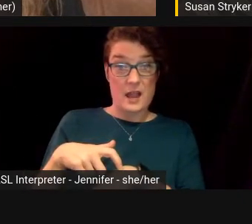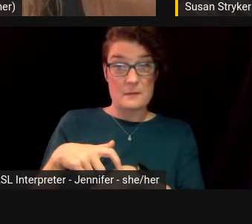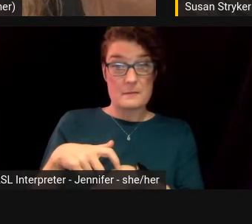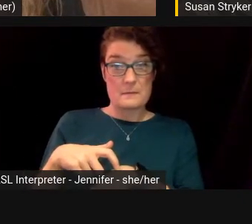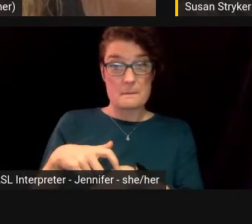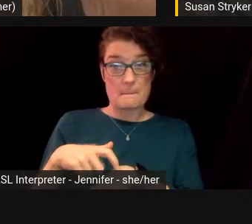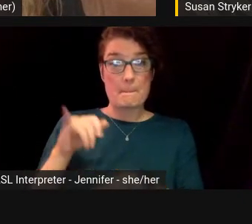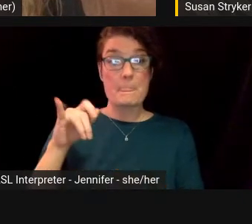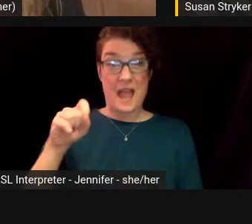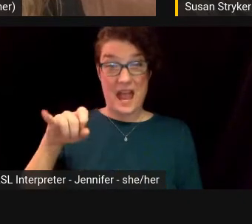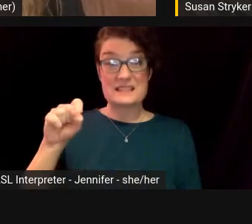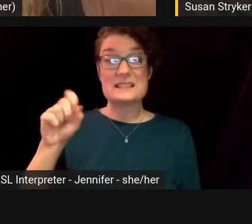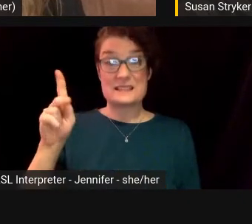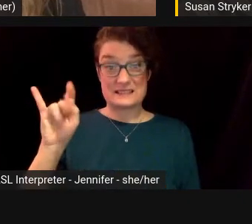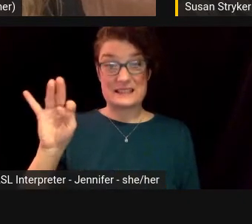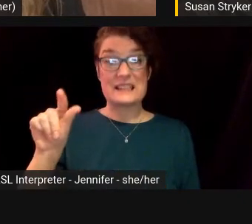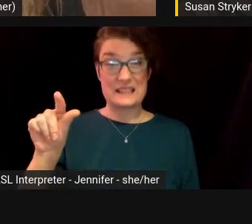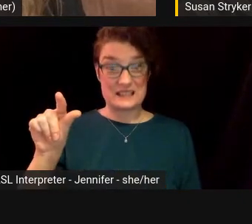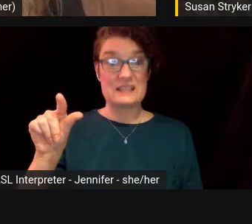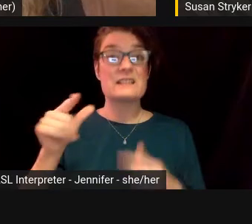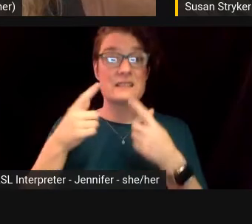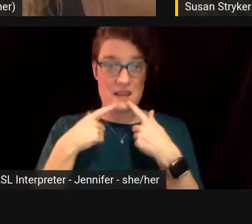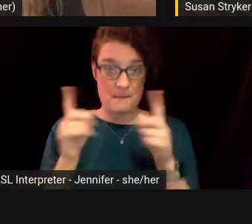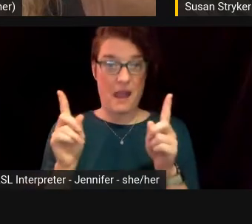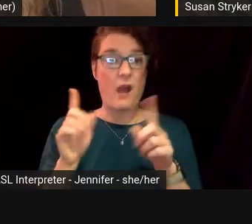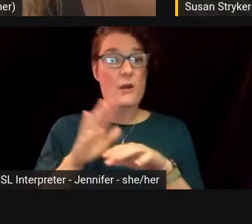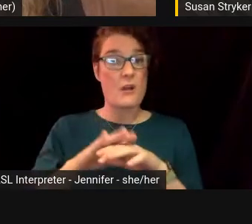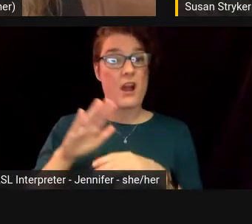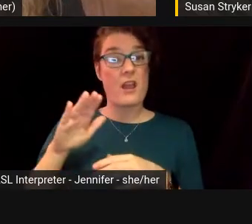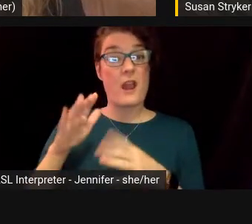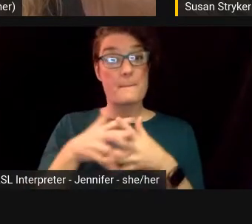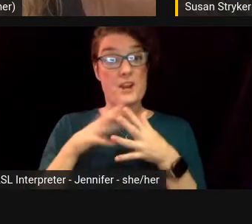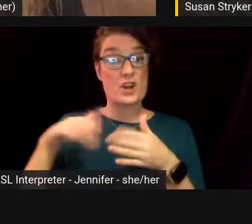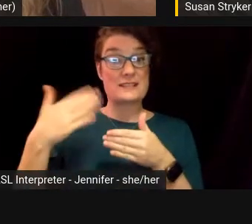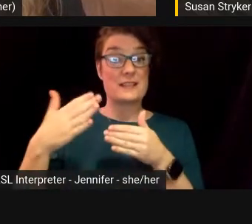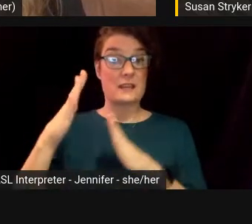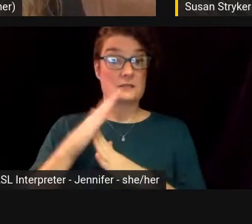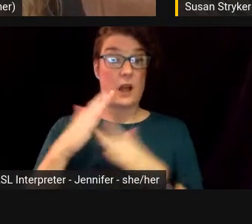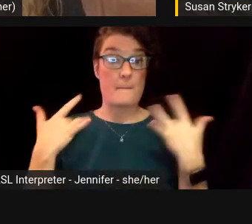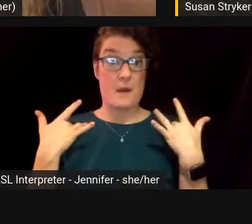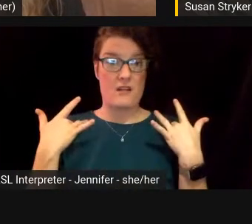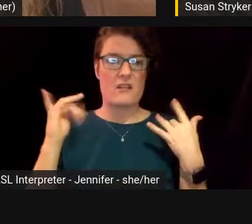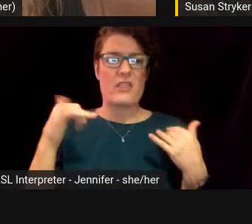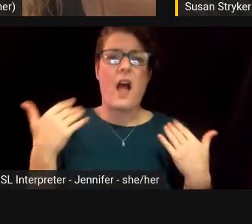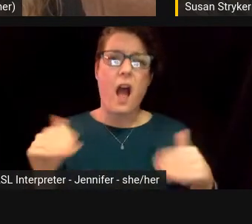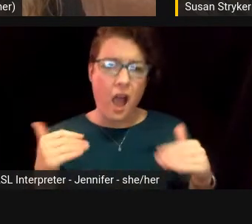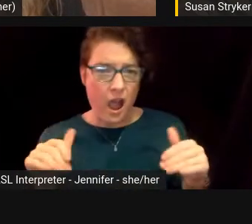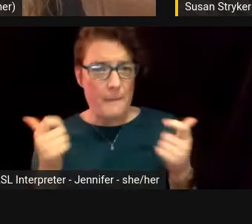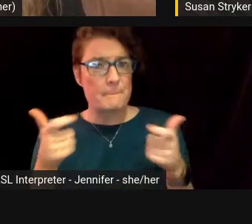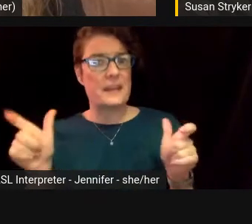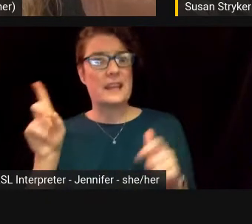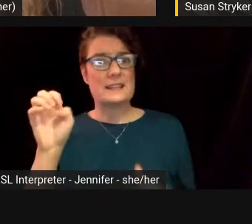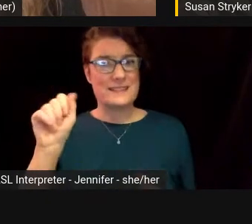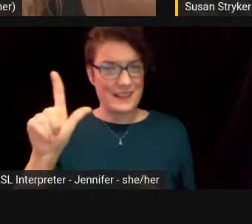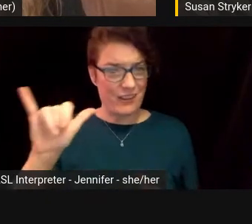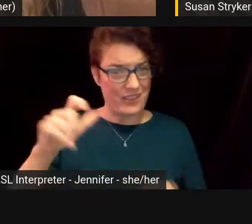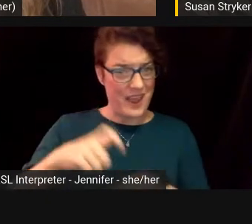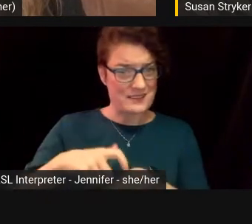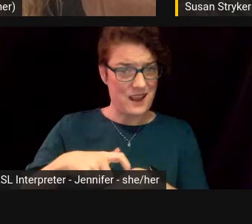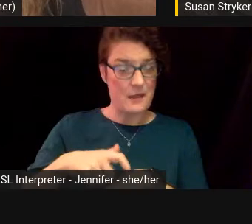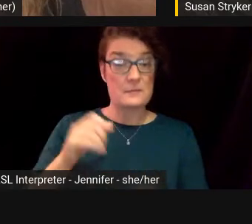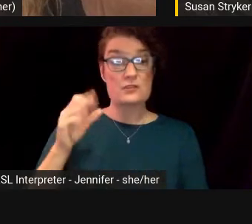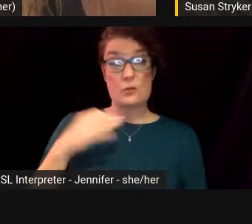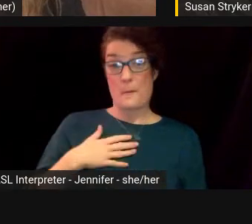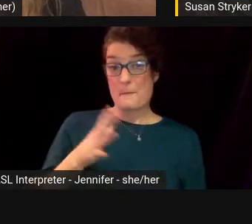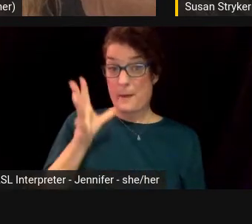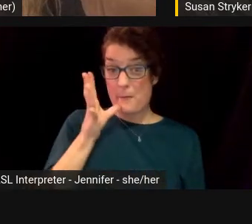shortly after like came out on America's Next Top Model. And this was like a big deal. Um, and so for me, my